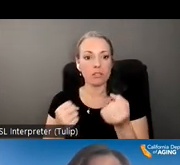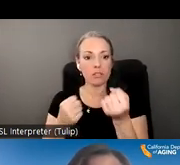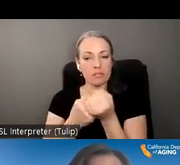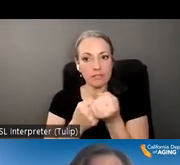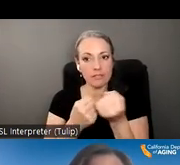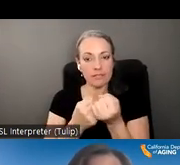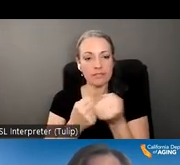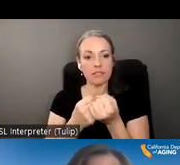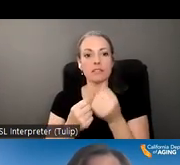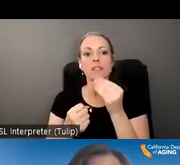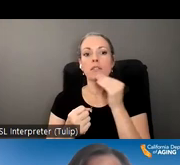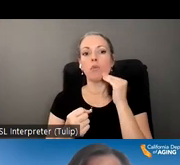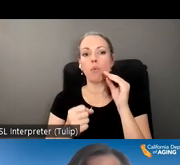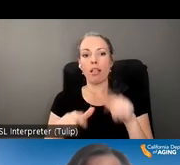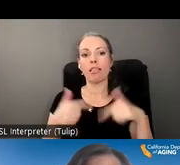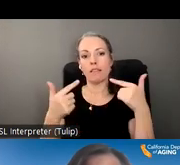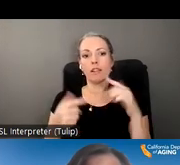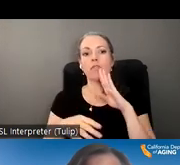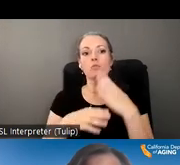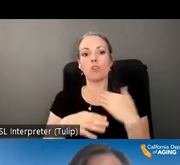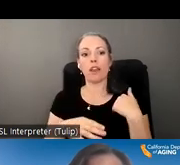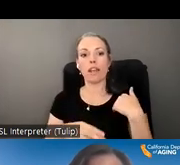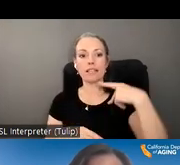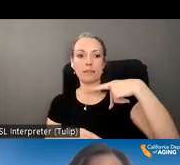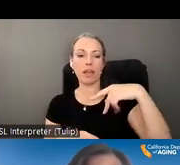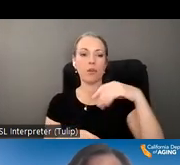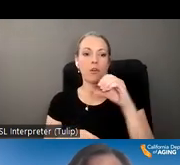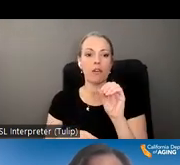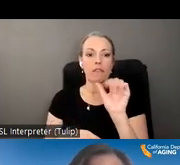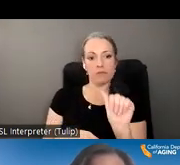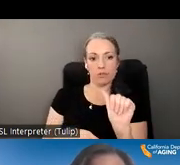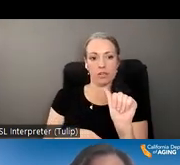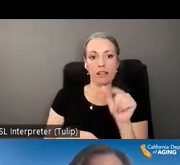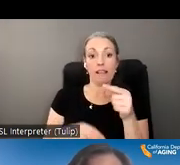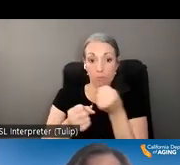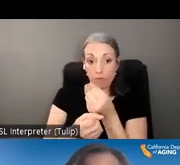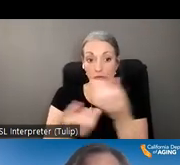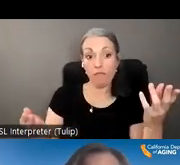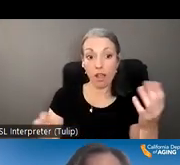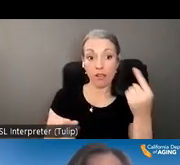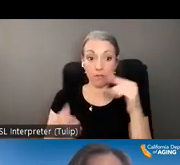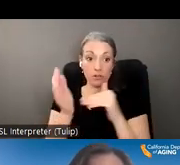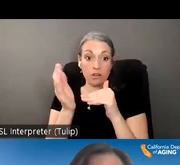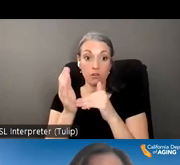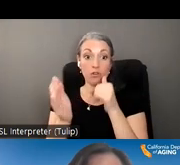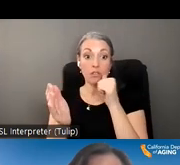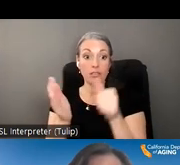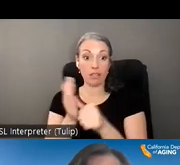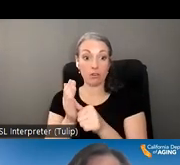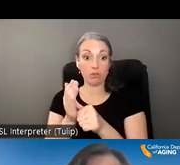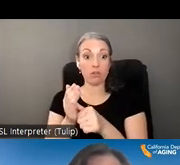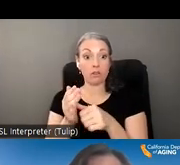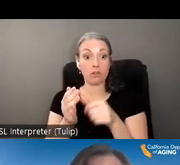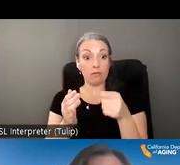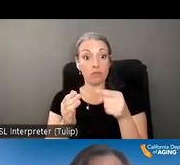discharged. The daughter has power of attorney and is asked Hector's doctor to provide an incapacity letter to activate the power of